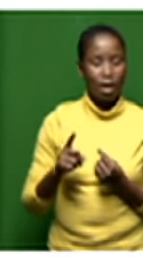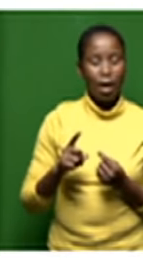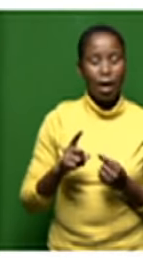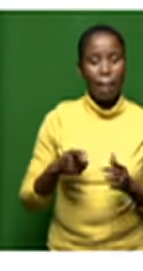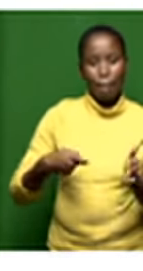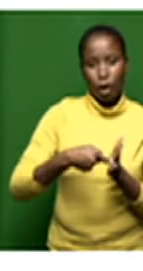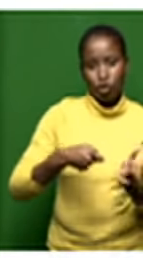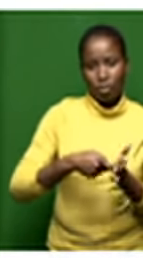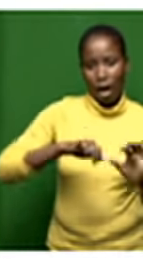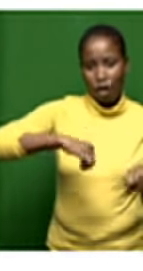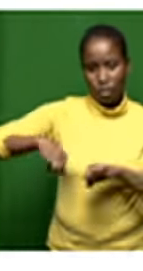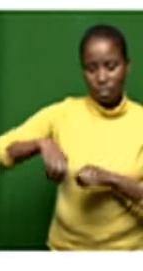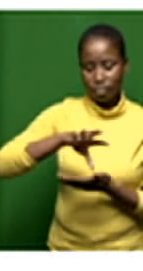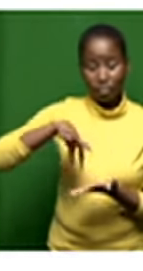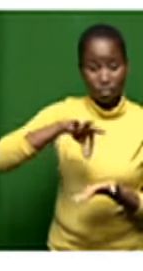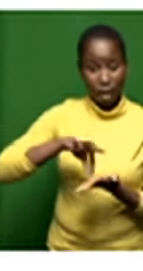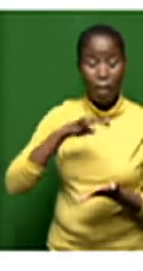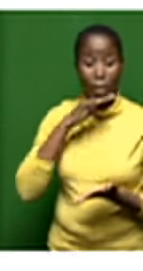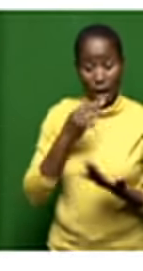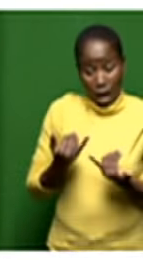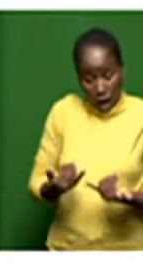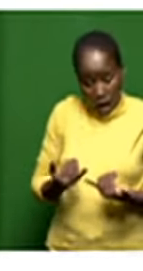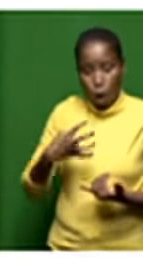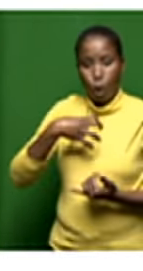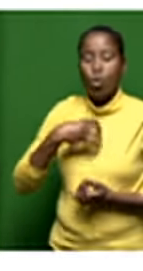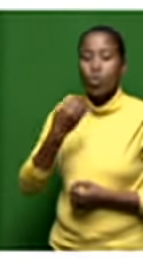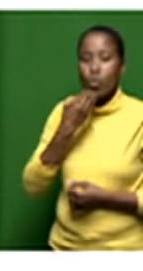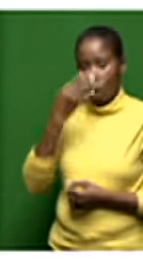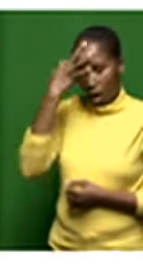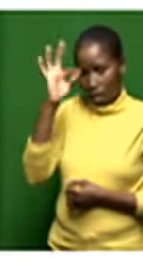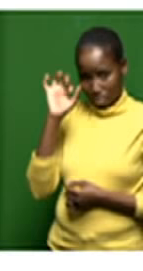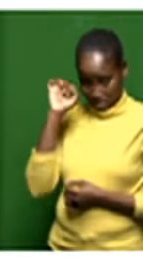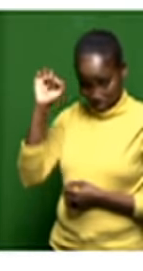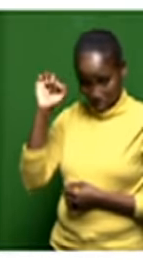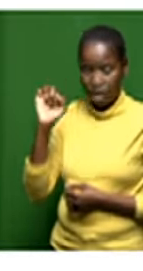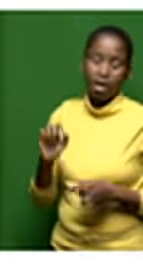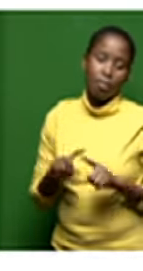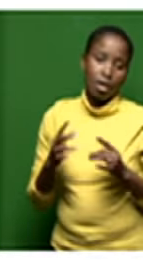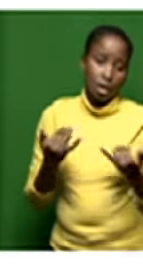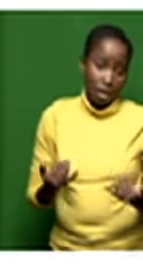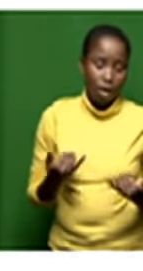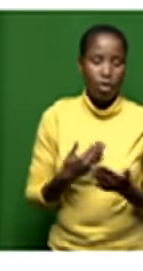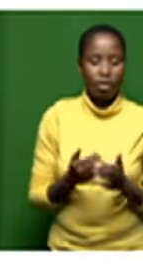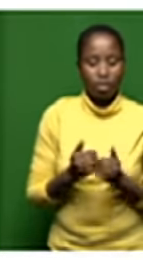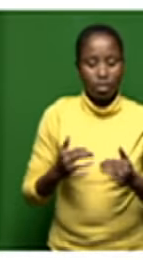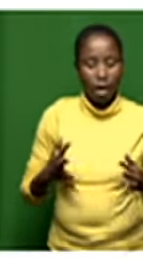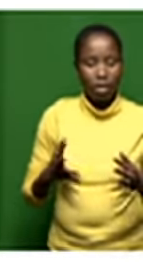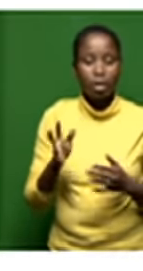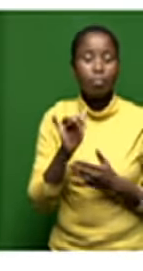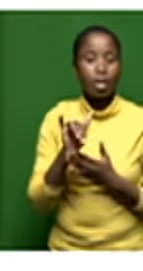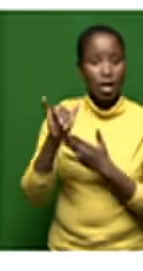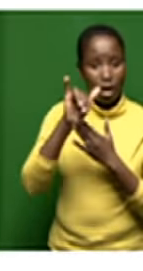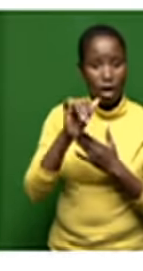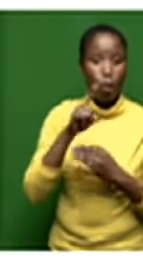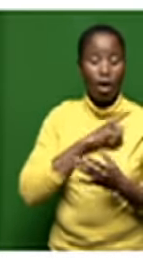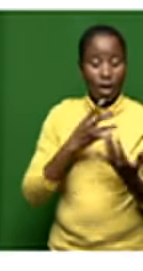as it stands is owned 100 by the state and this is uh the first phase of us restarting the airline when we wait for the